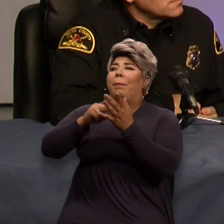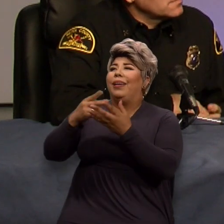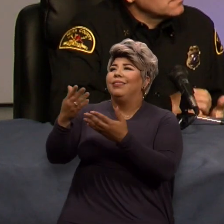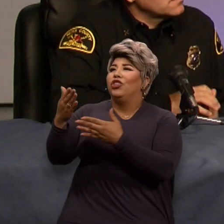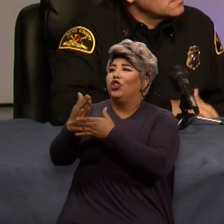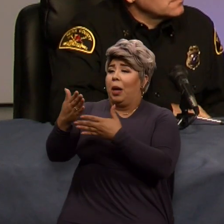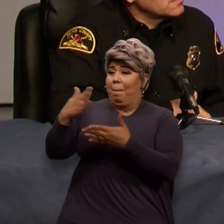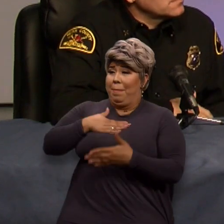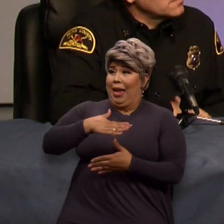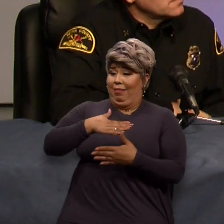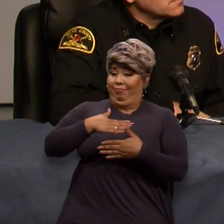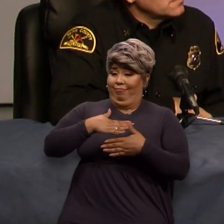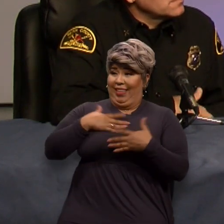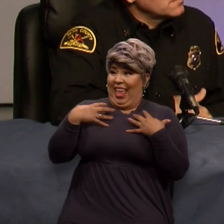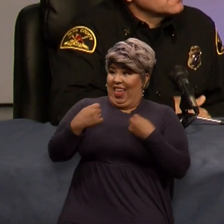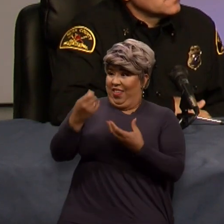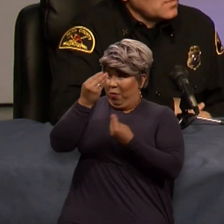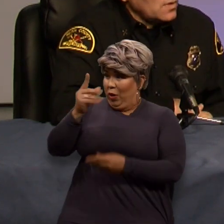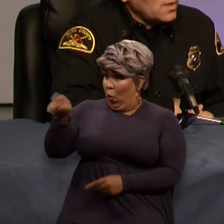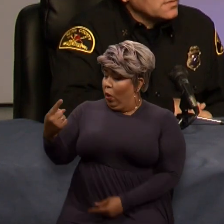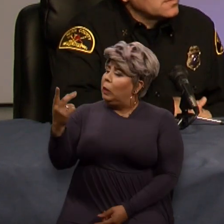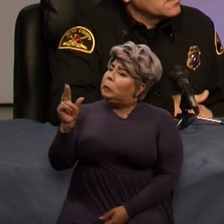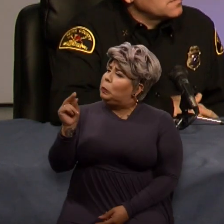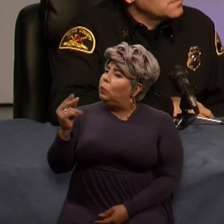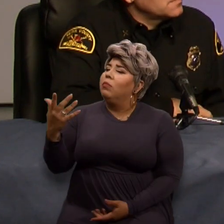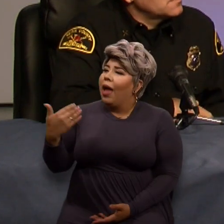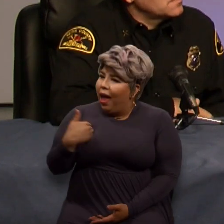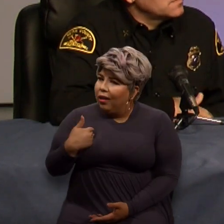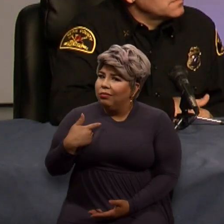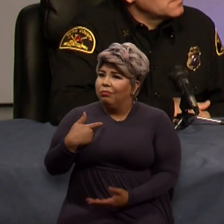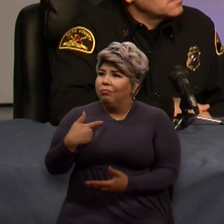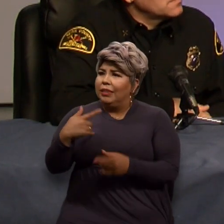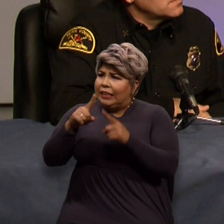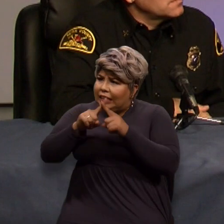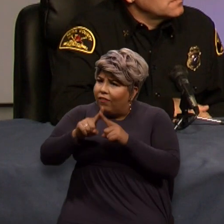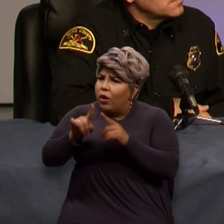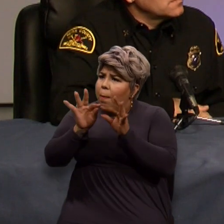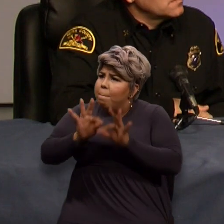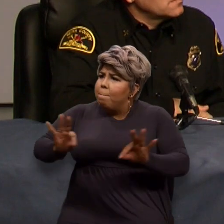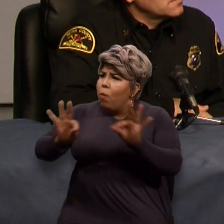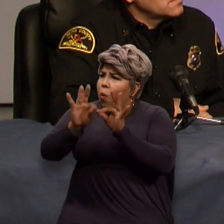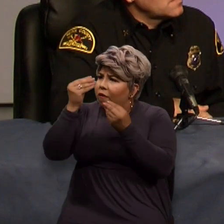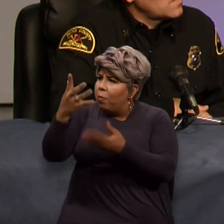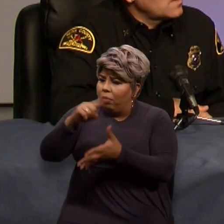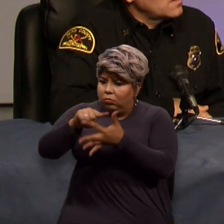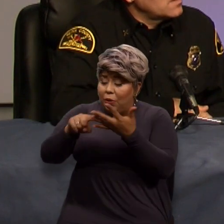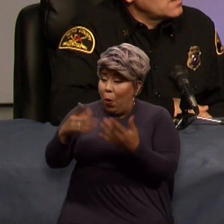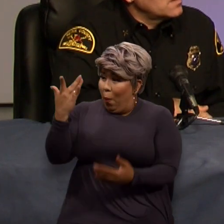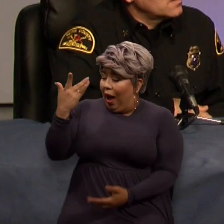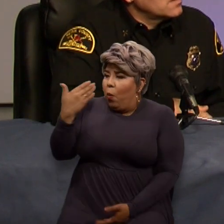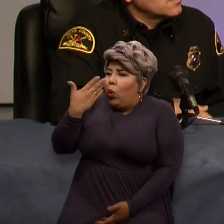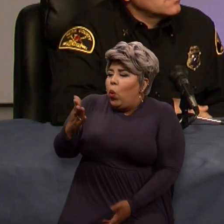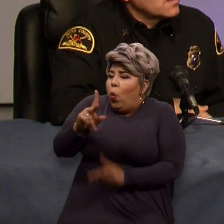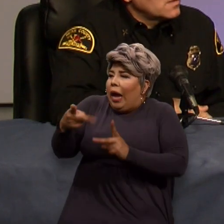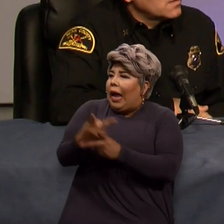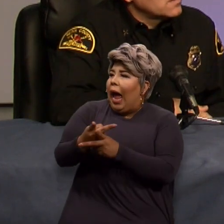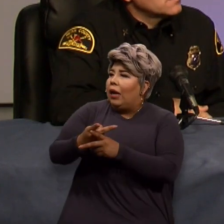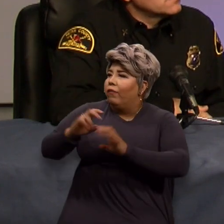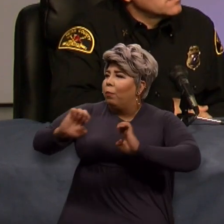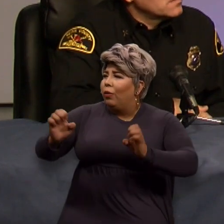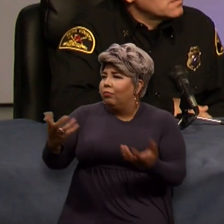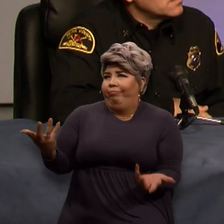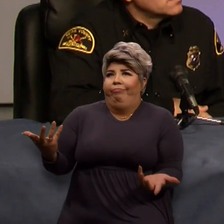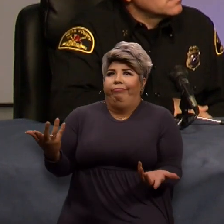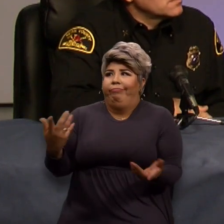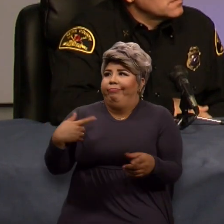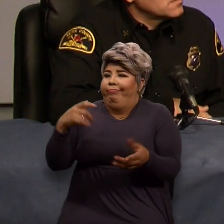It gives all the necessary information that you would need because we don't know what disasters could come our way. It's not like we